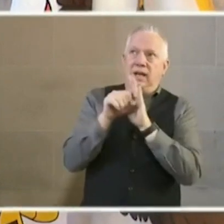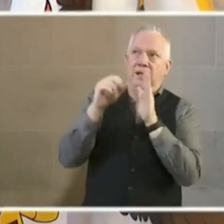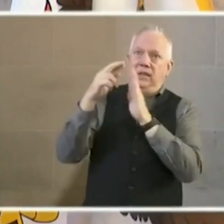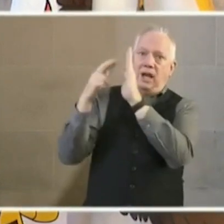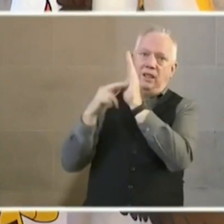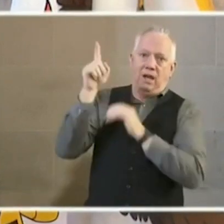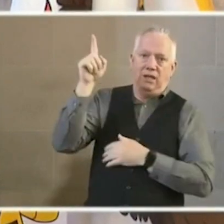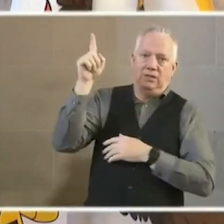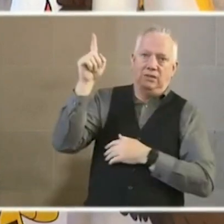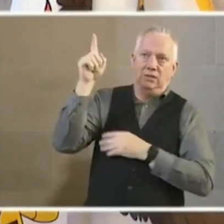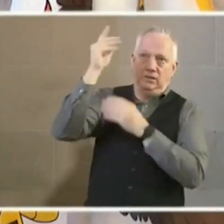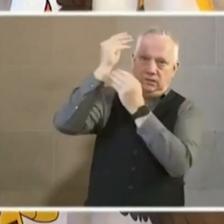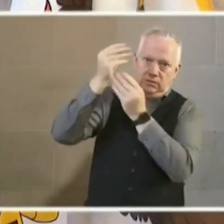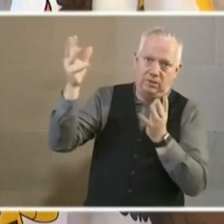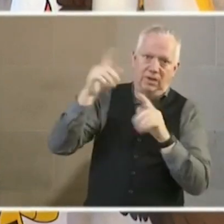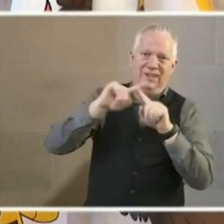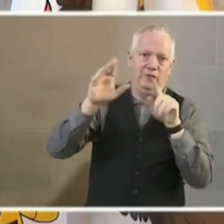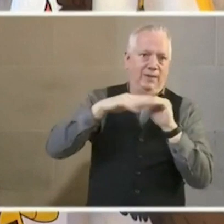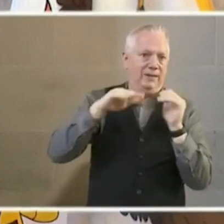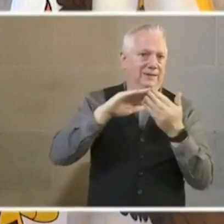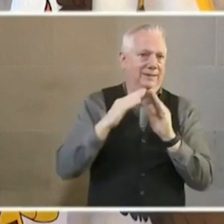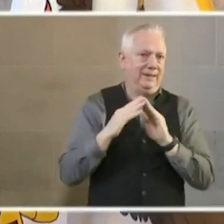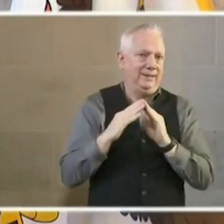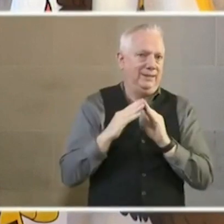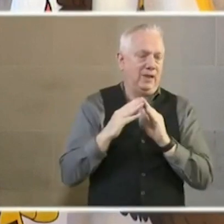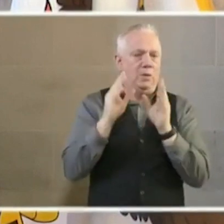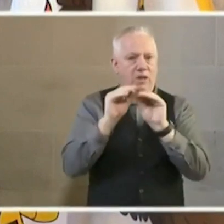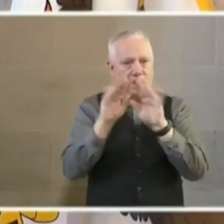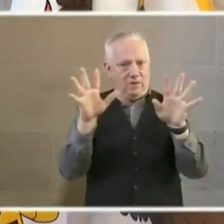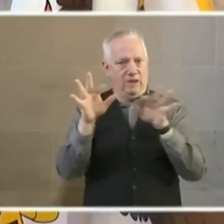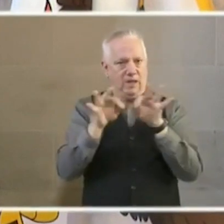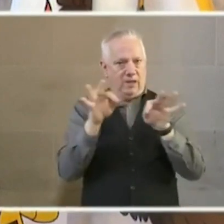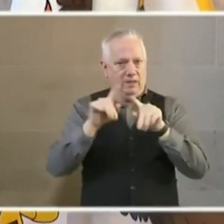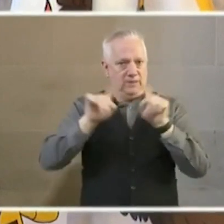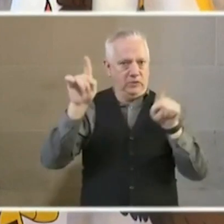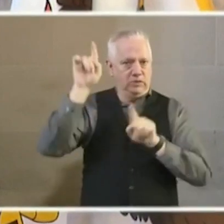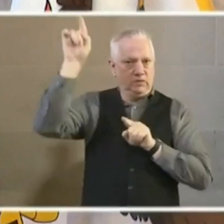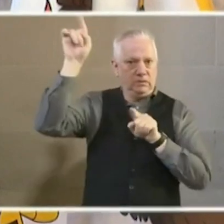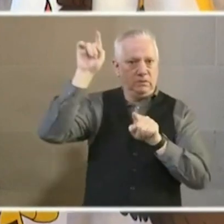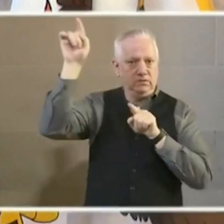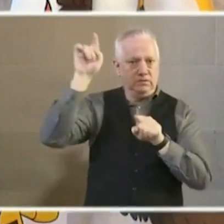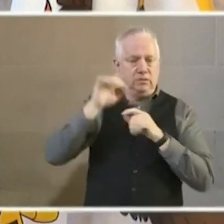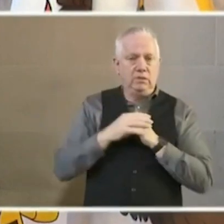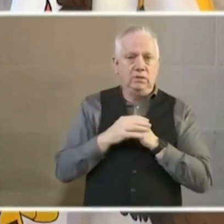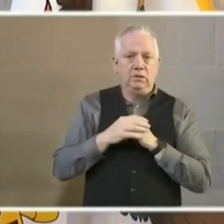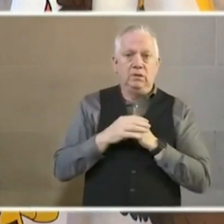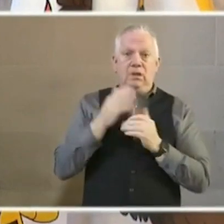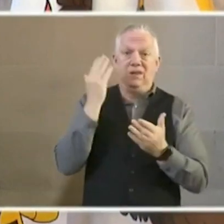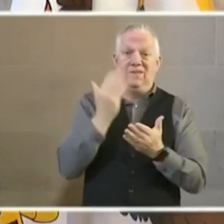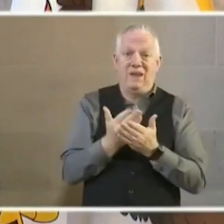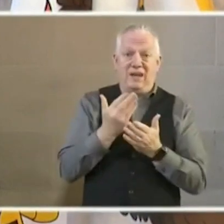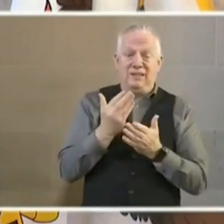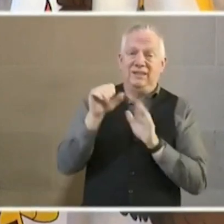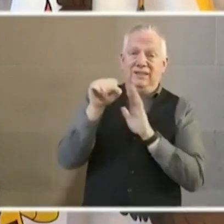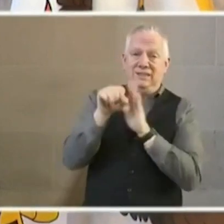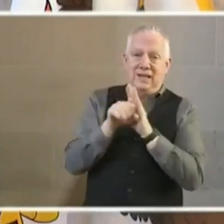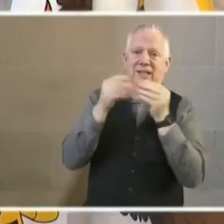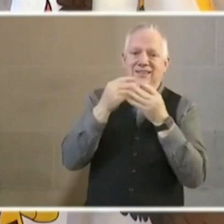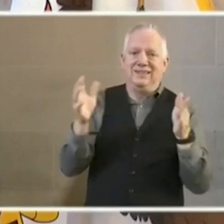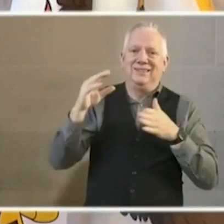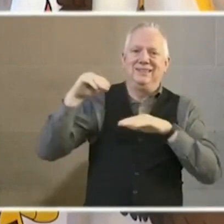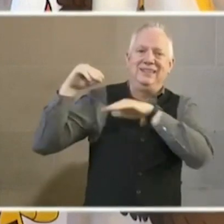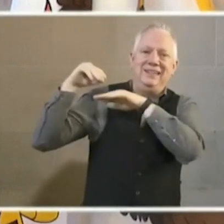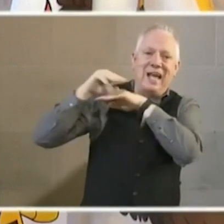guidelines that are different from the city guidelines. And I want to clarify, the fact is, the state has issued